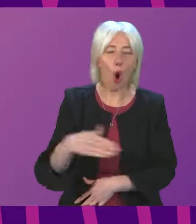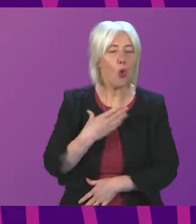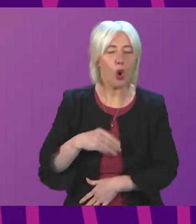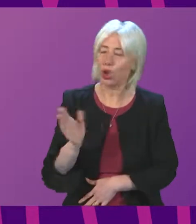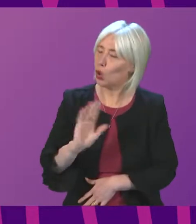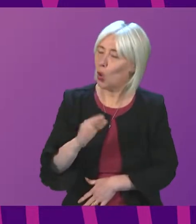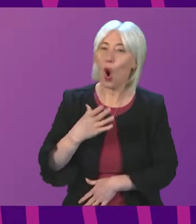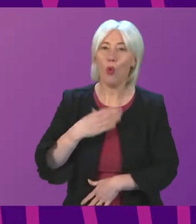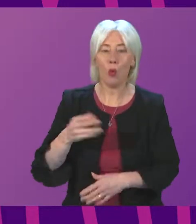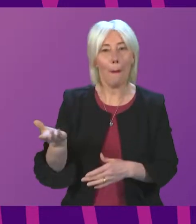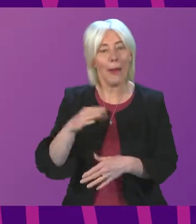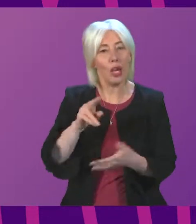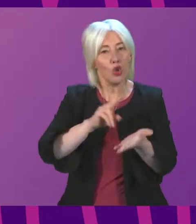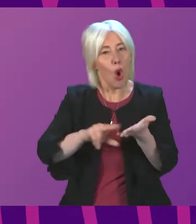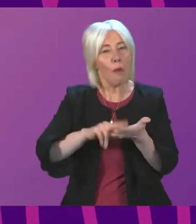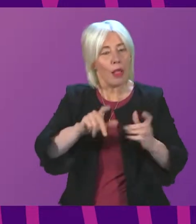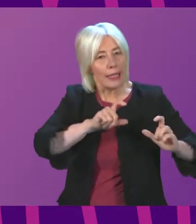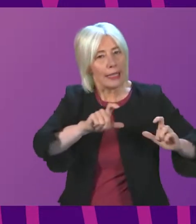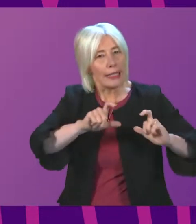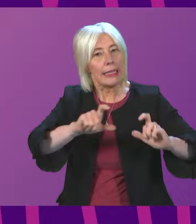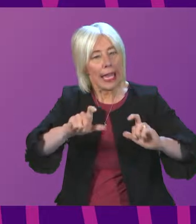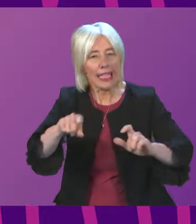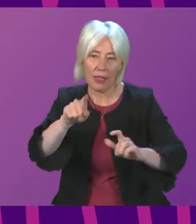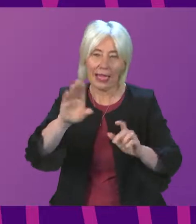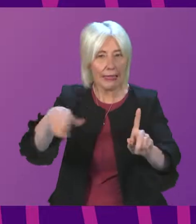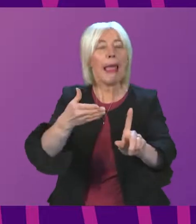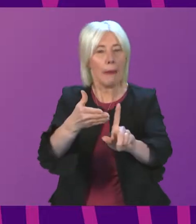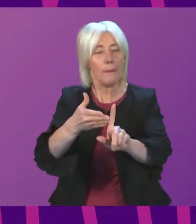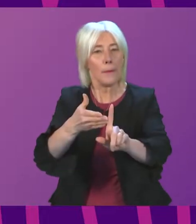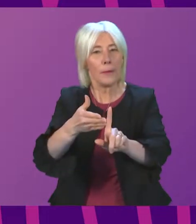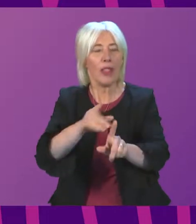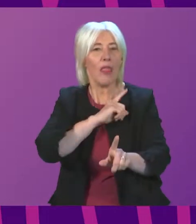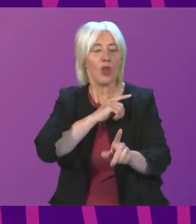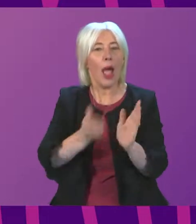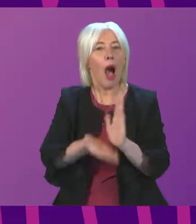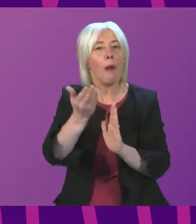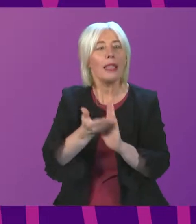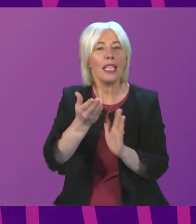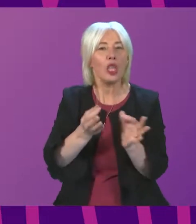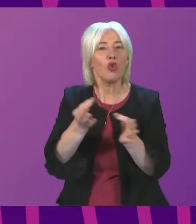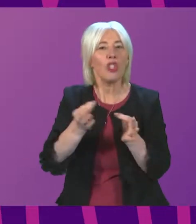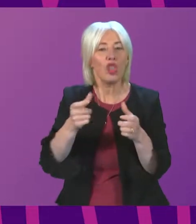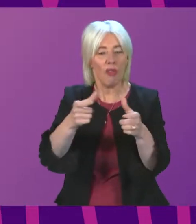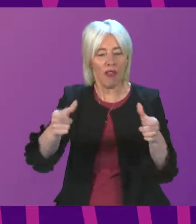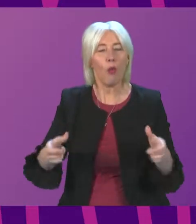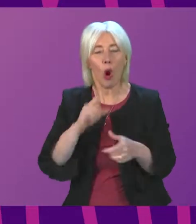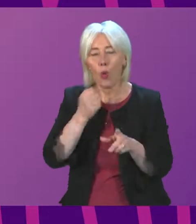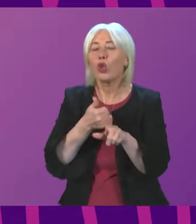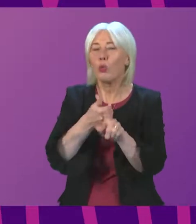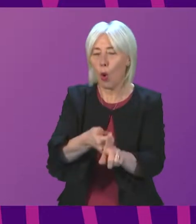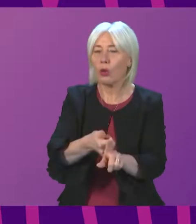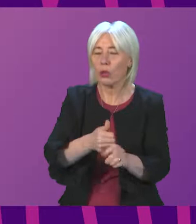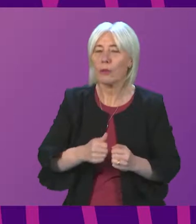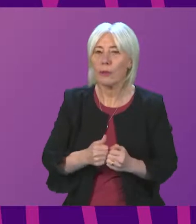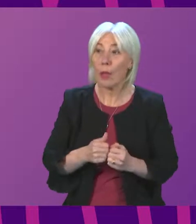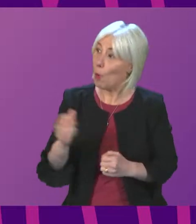normal that is sustained is what we want and are striving for. And that is what the updated strategic framework will be aiming to support. However, we